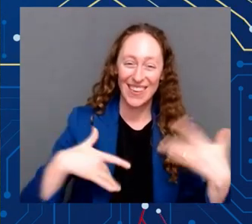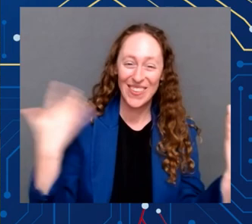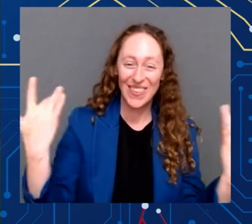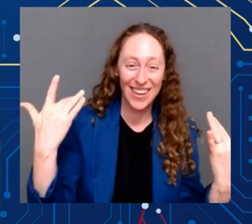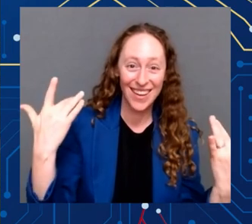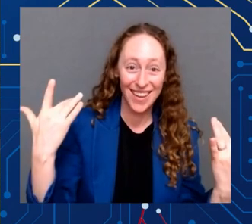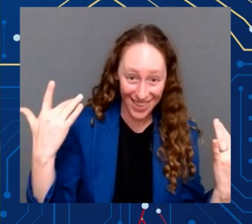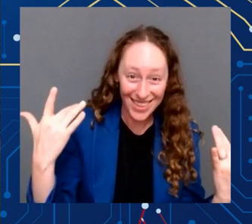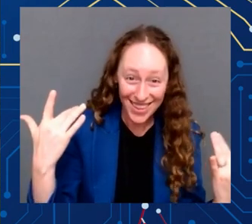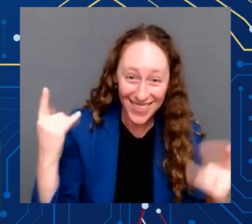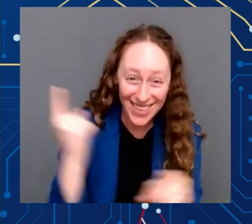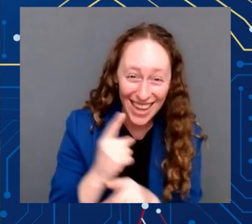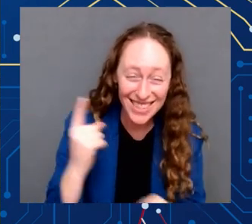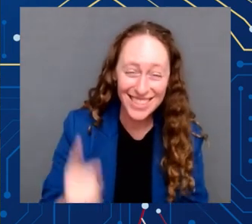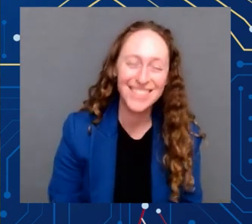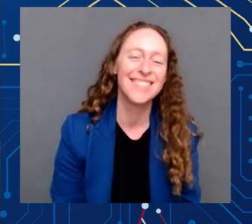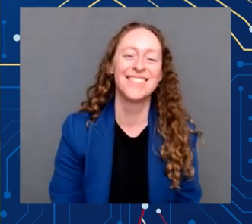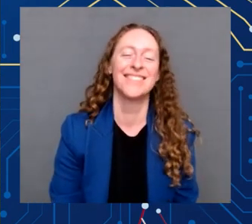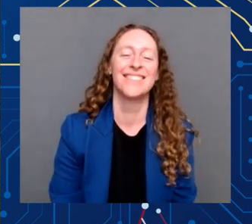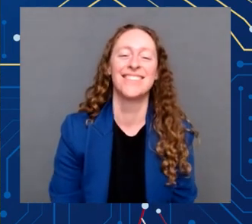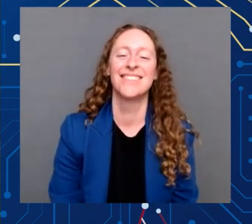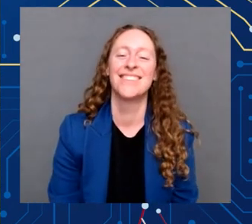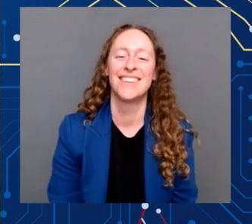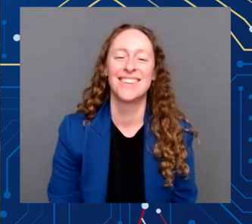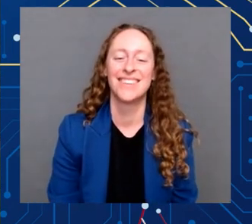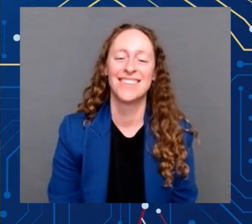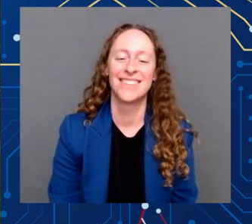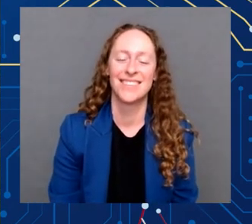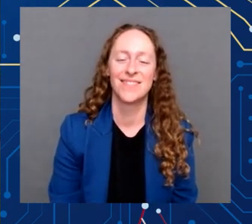Well, thank you. Thank you. Please be seated.